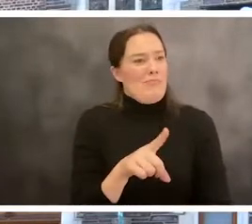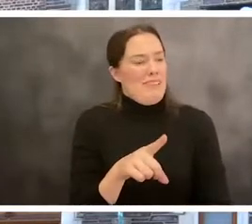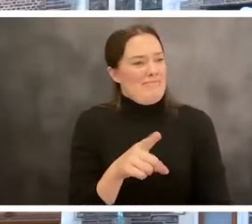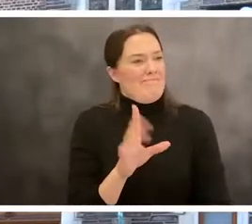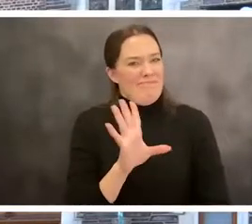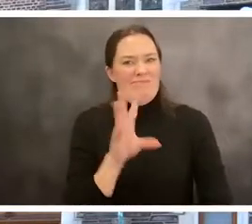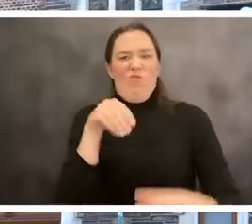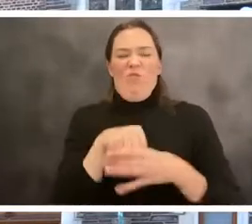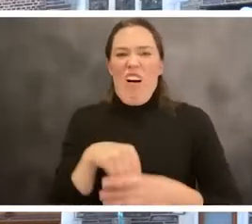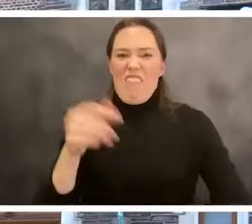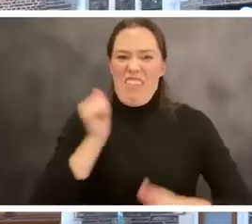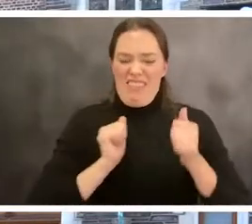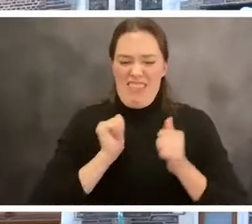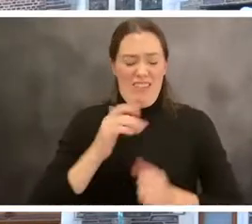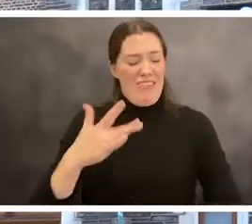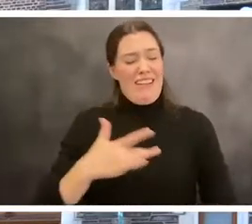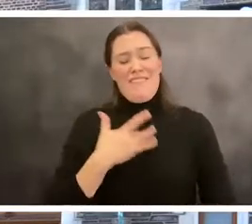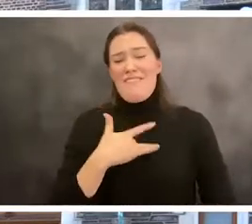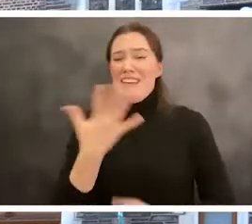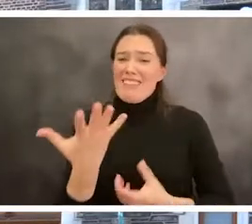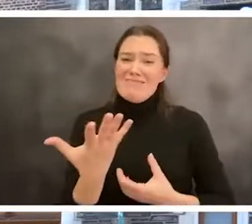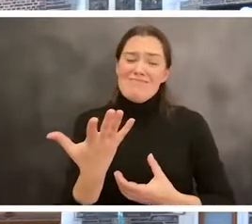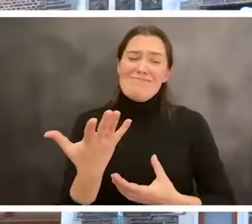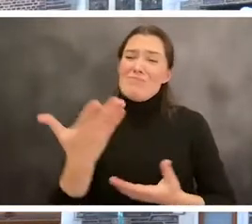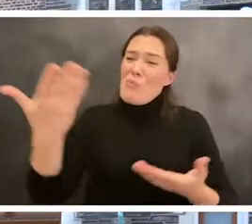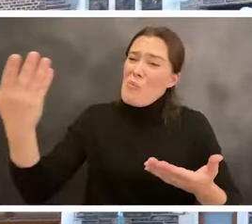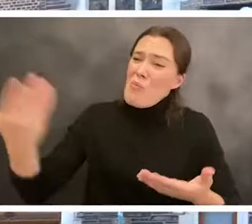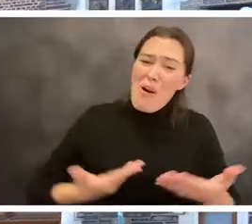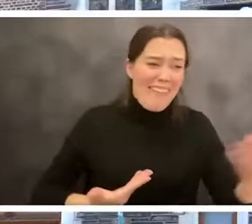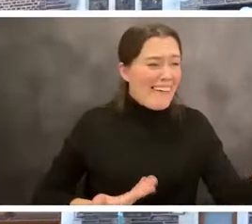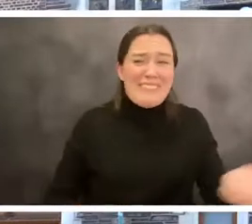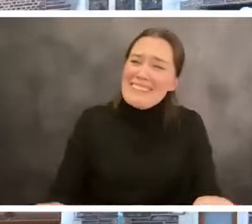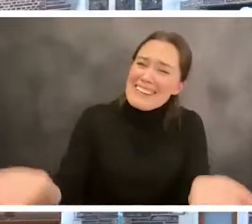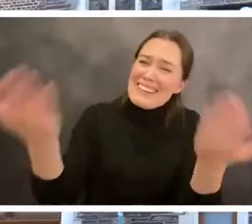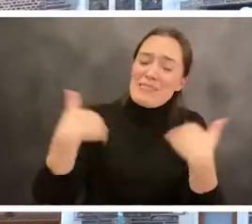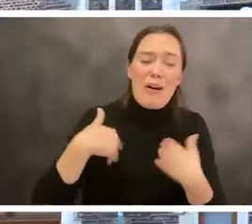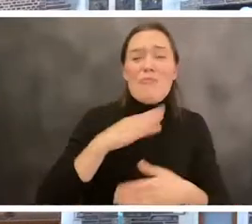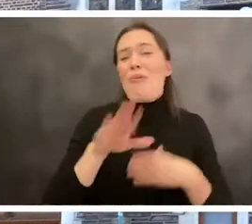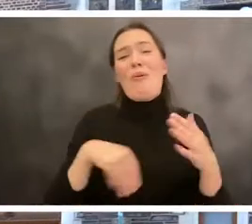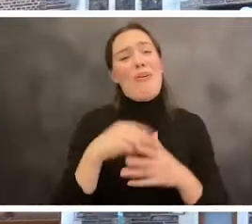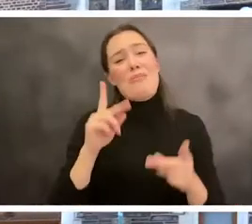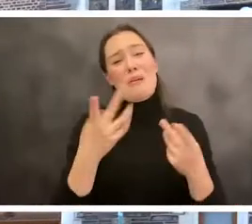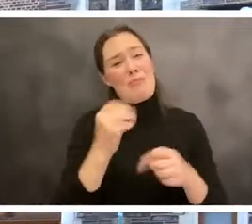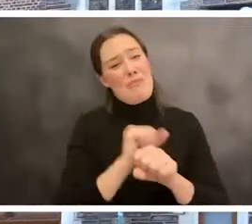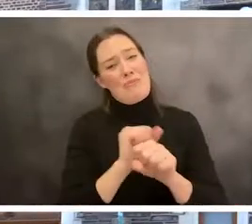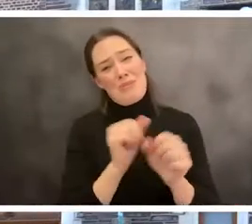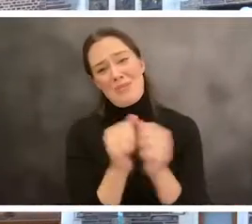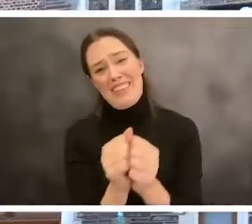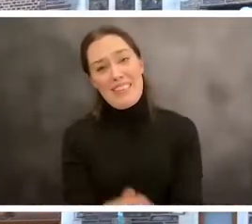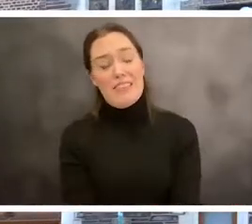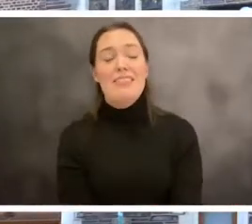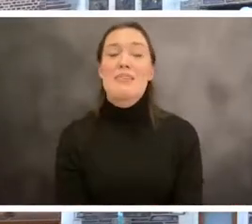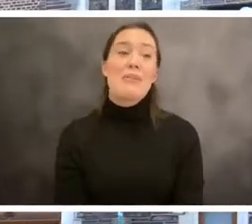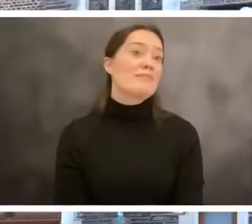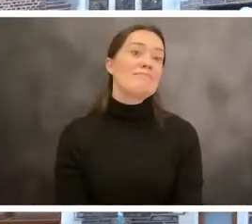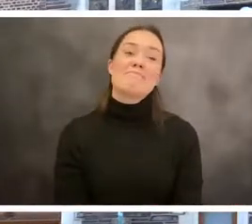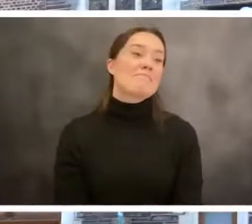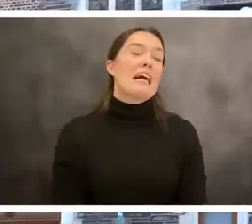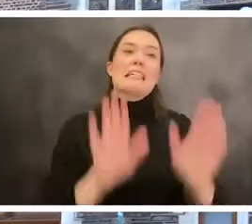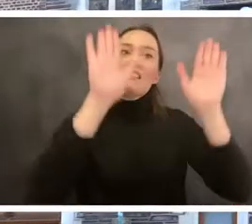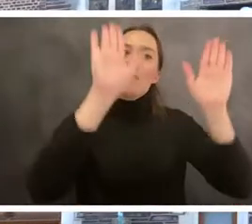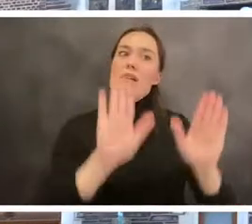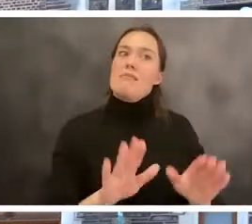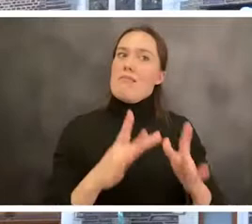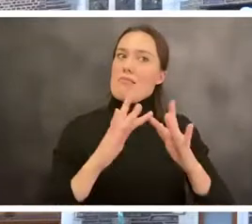entertain that and to, and to just feel so welcome, um, by everybody I've been in contact with. That's wonderful. Yes. The online